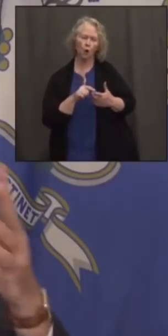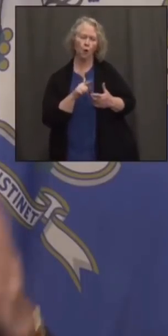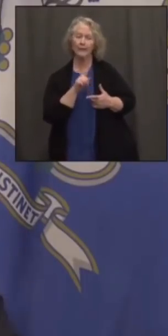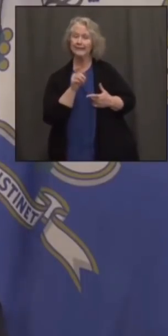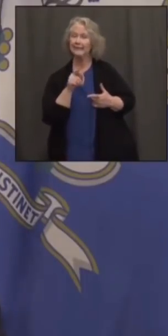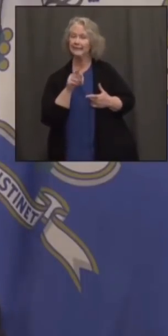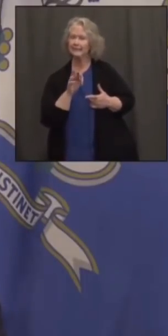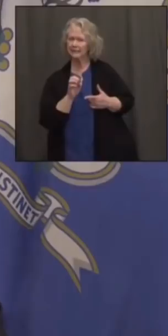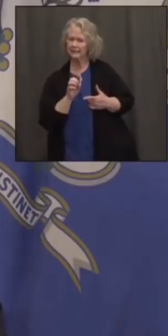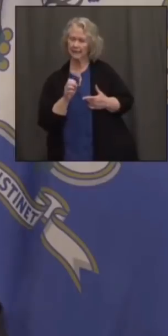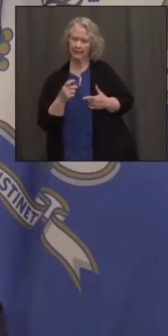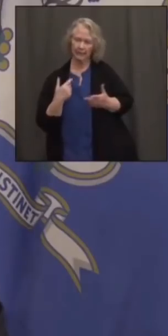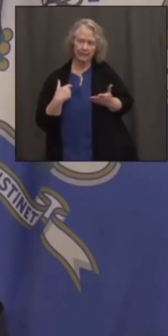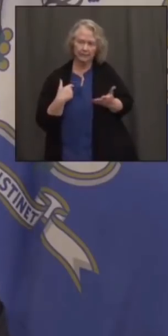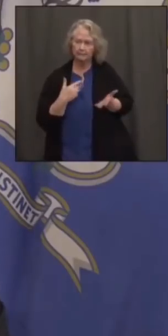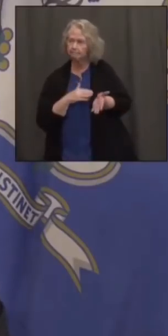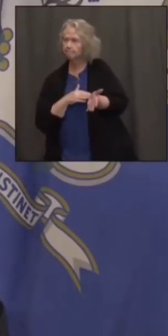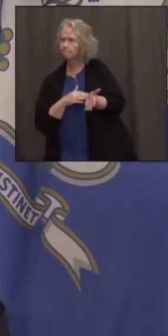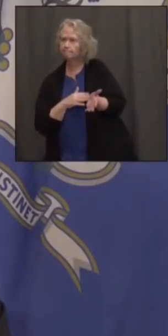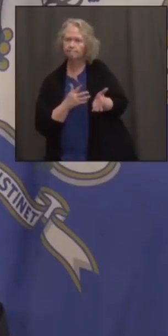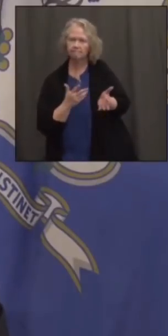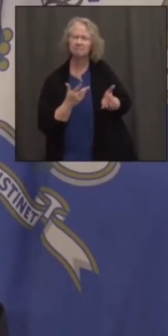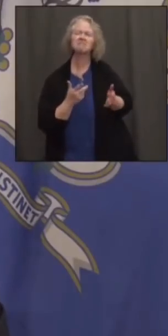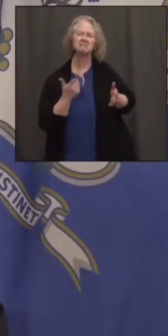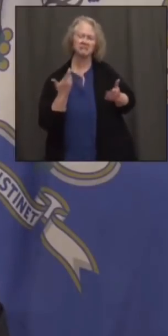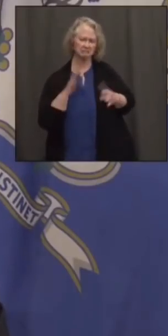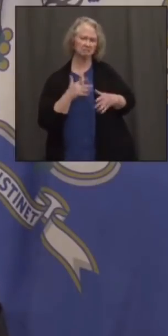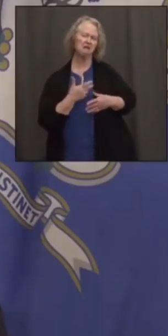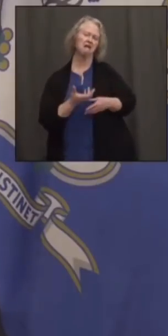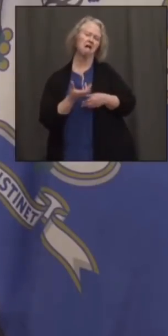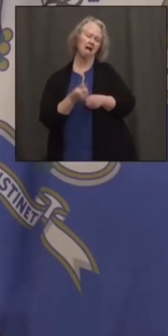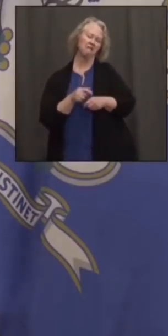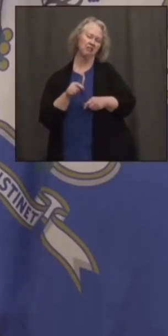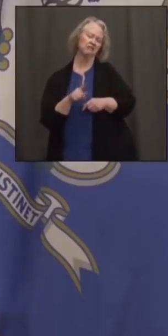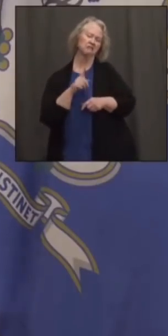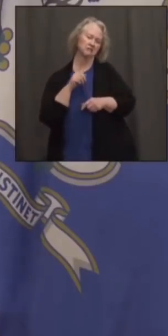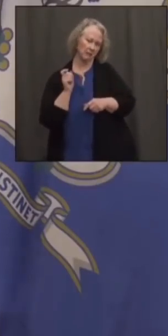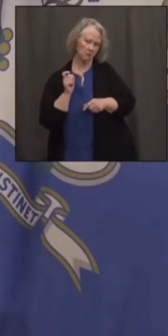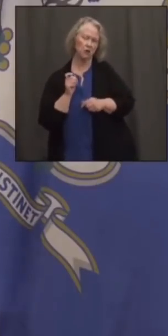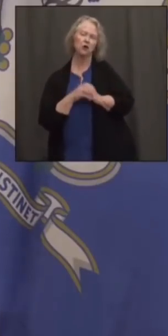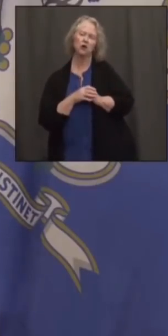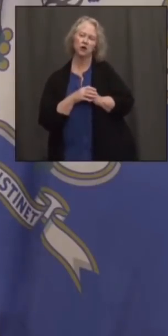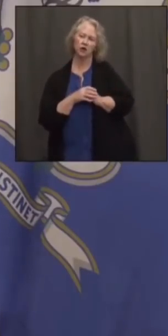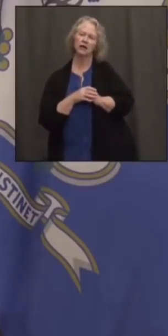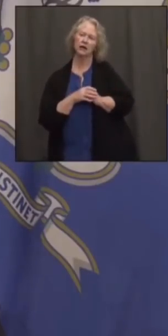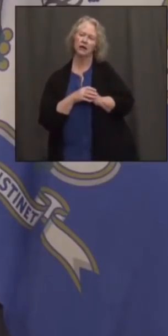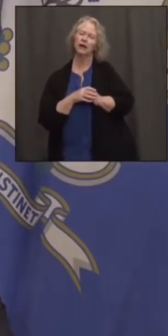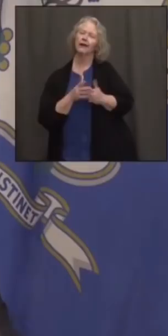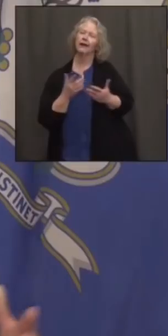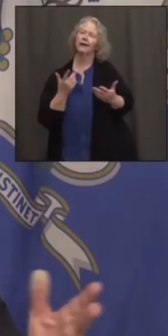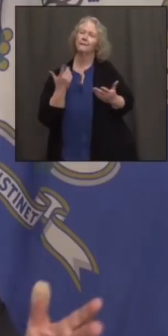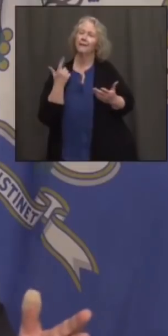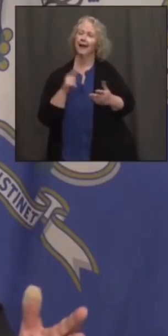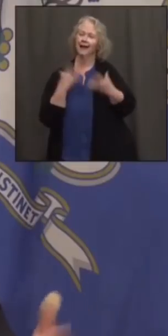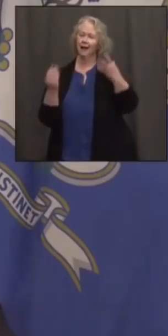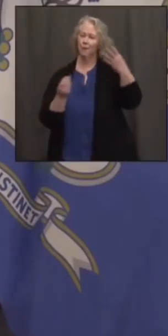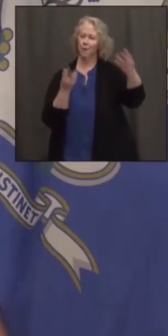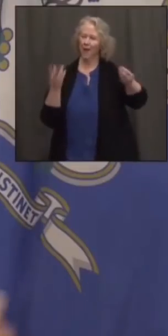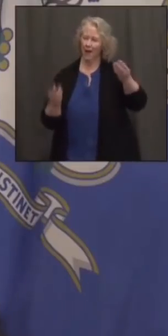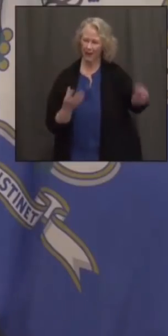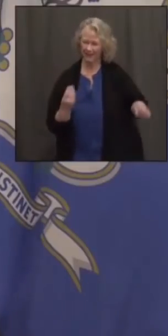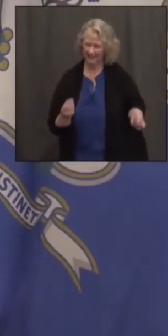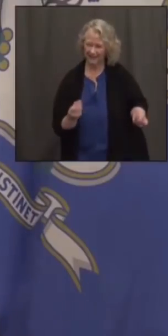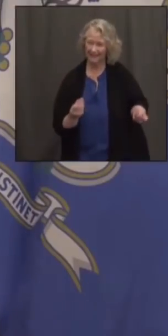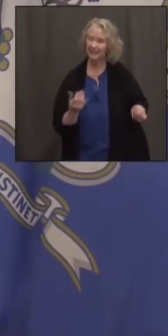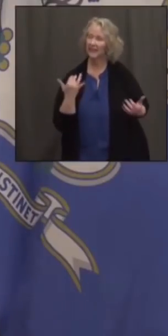folks that we compare notes to. I feel very confident for this summer. I think there's a certain seasonality to it as long as people